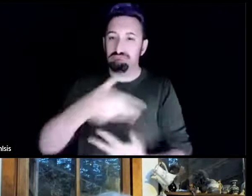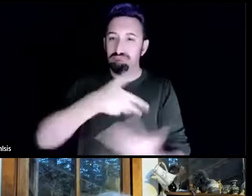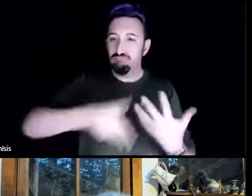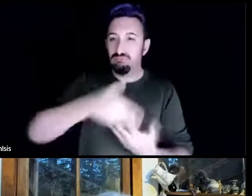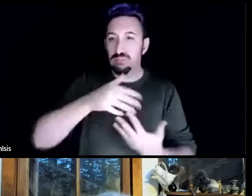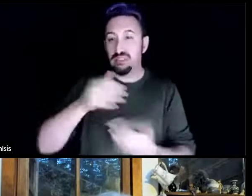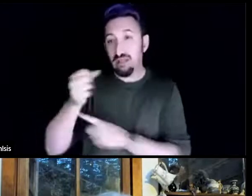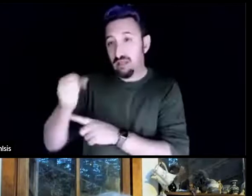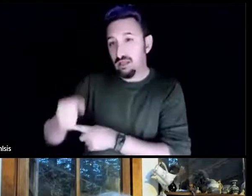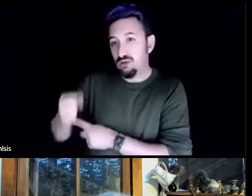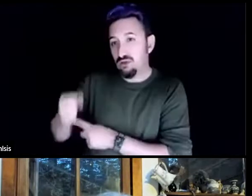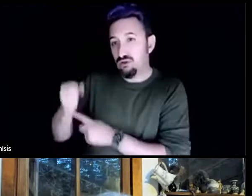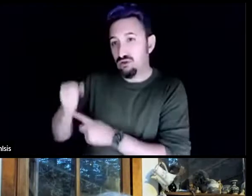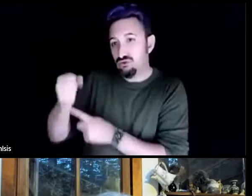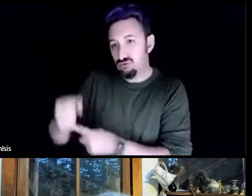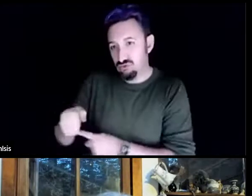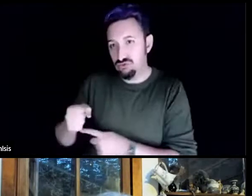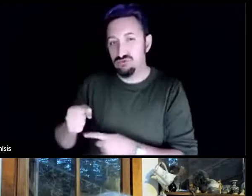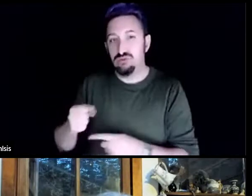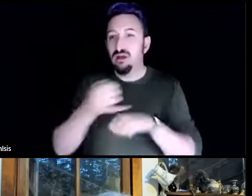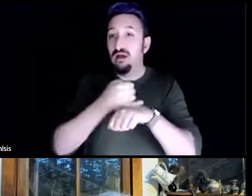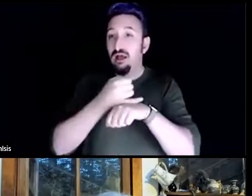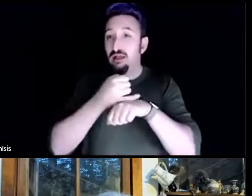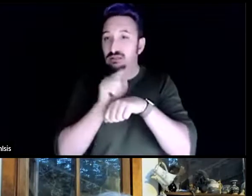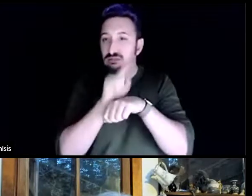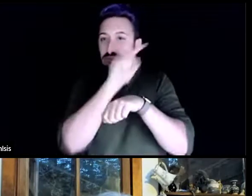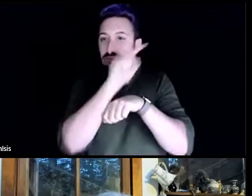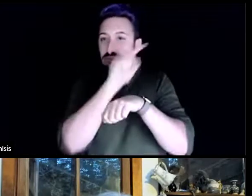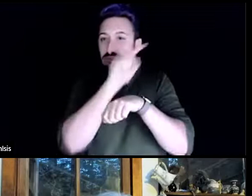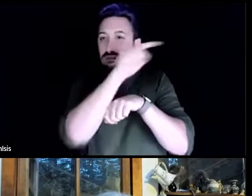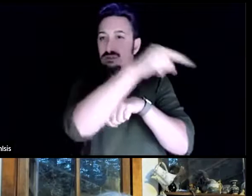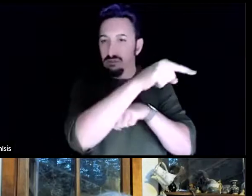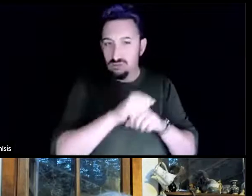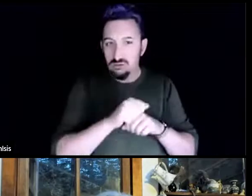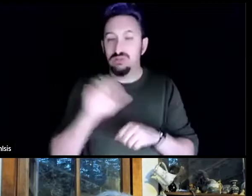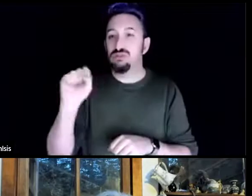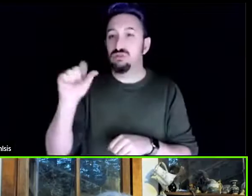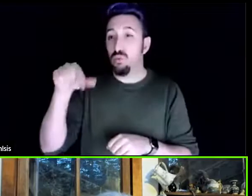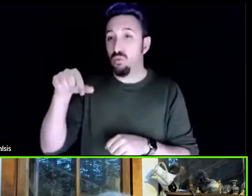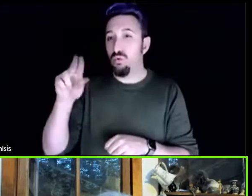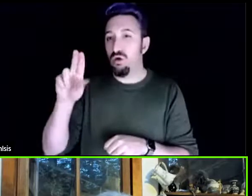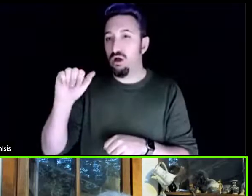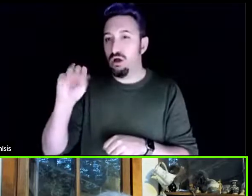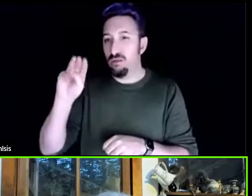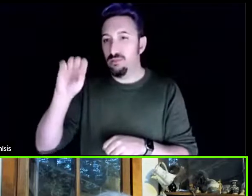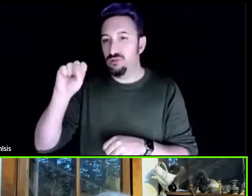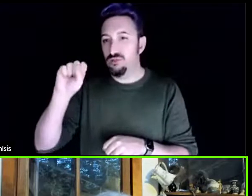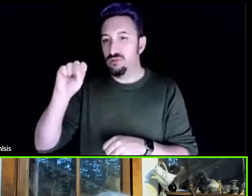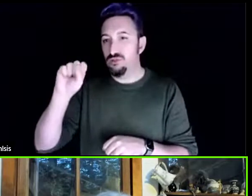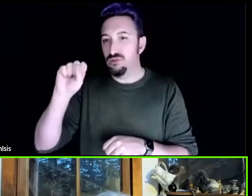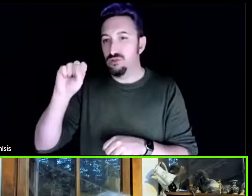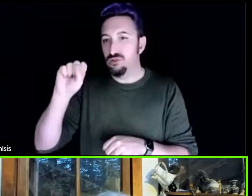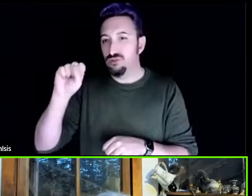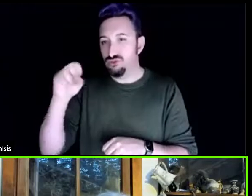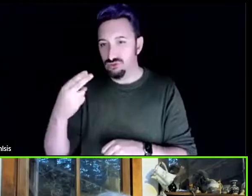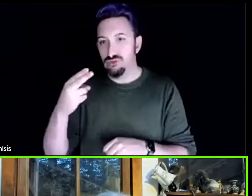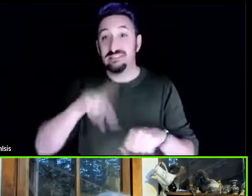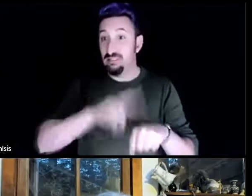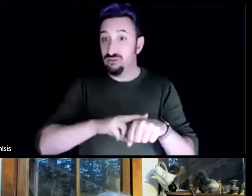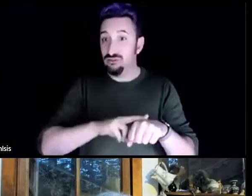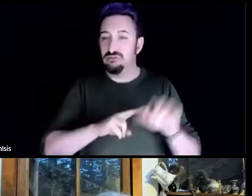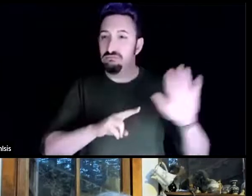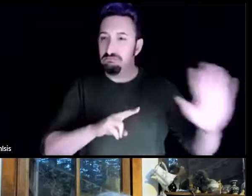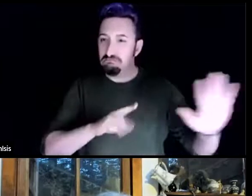Across the Way, and they're the Suquamish nation, whose elder took me into their home